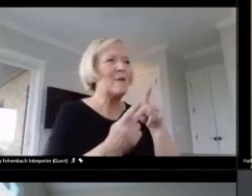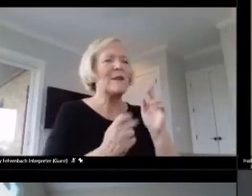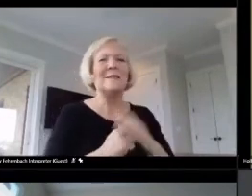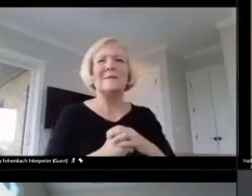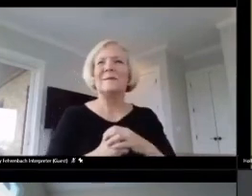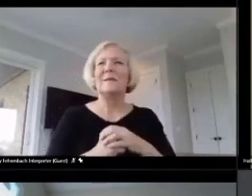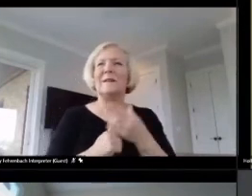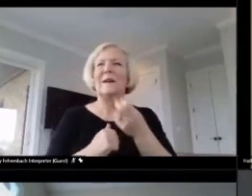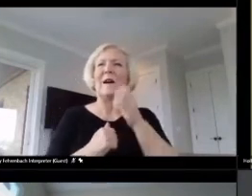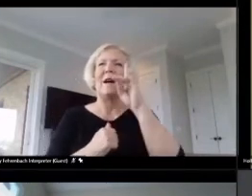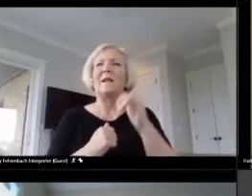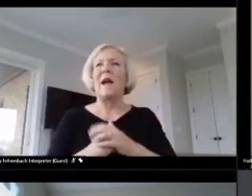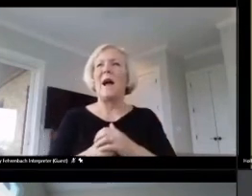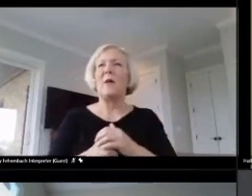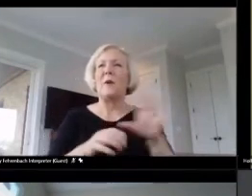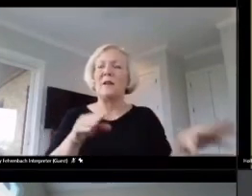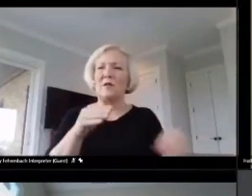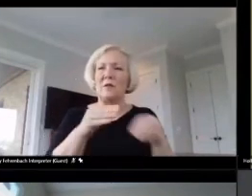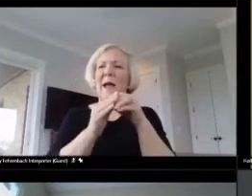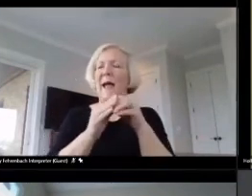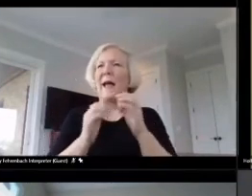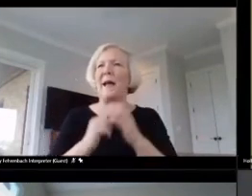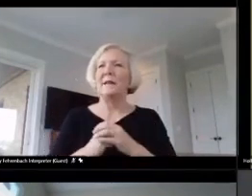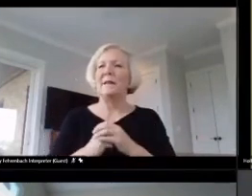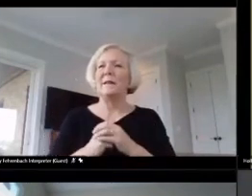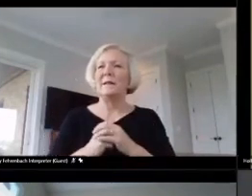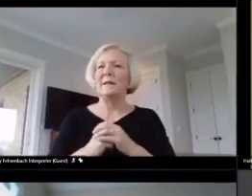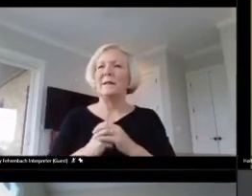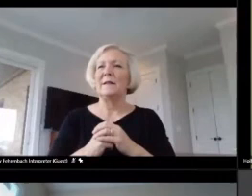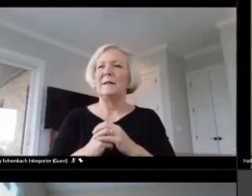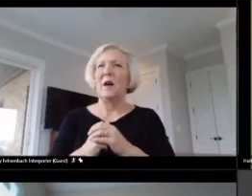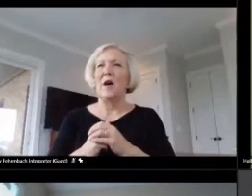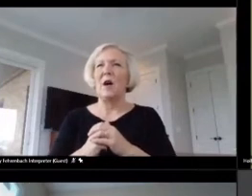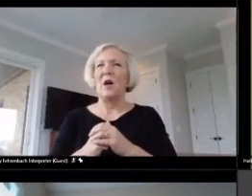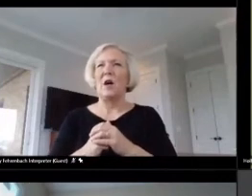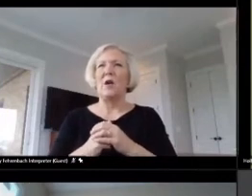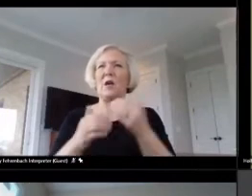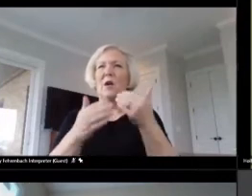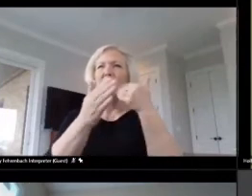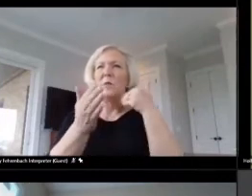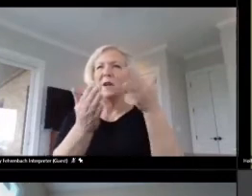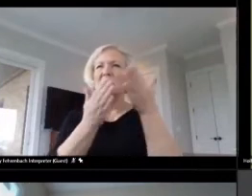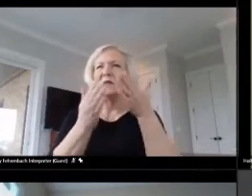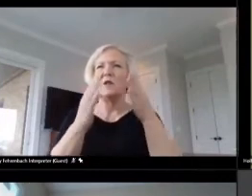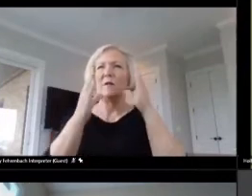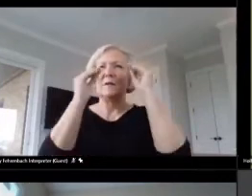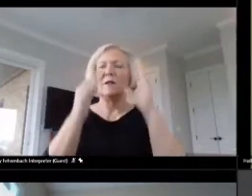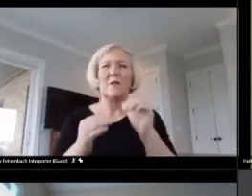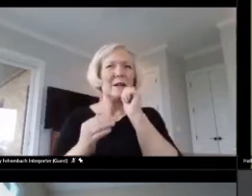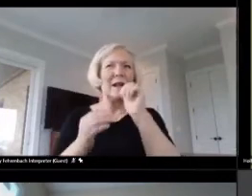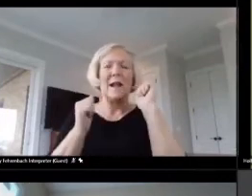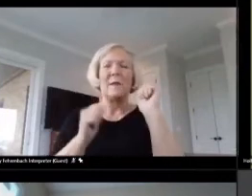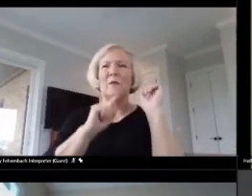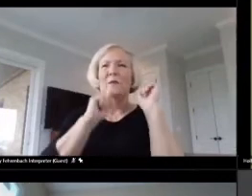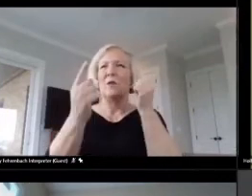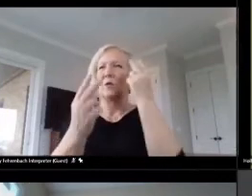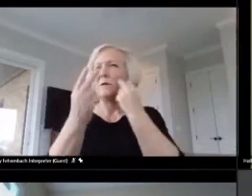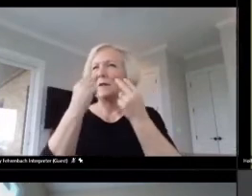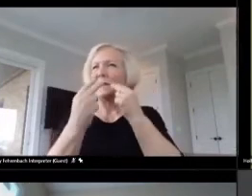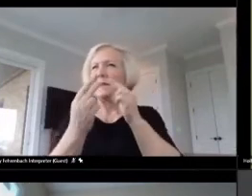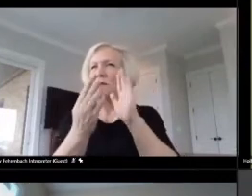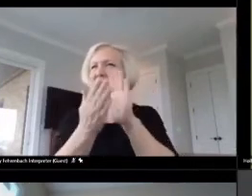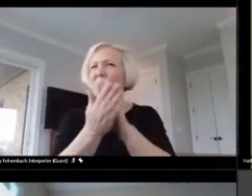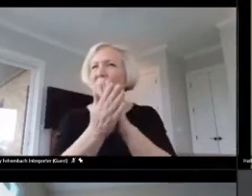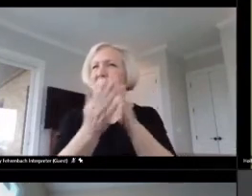Well, I was just going to add to that. But our pre-service teachers are not able to go out and do visits to schools right now, the